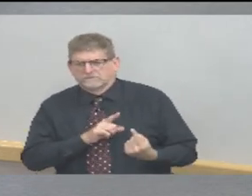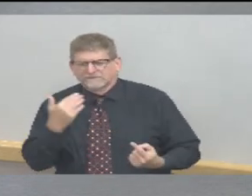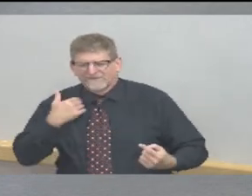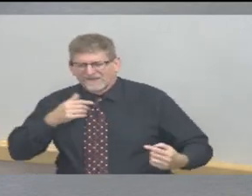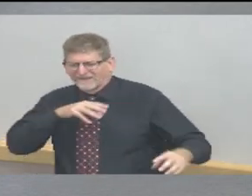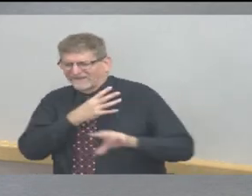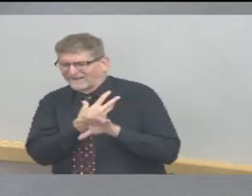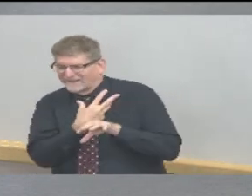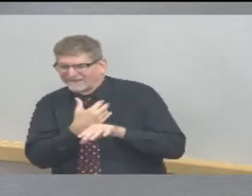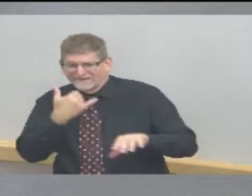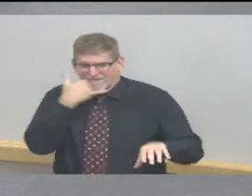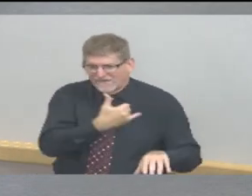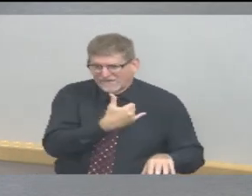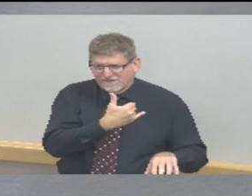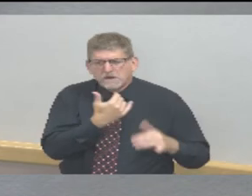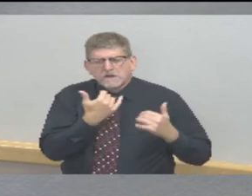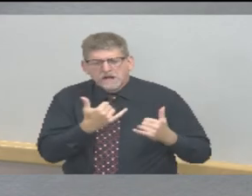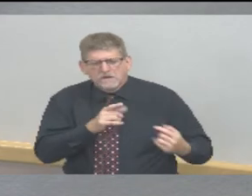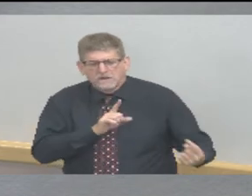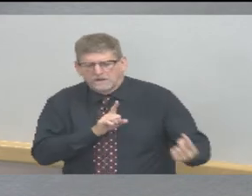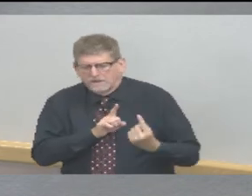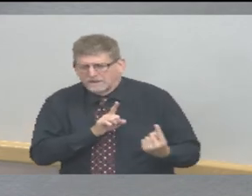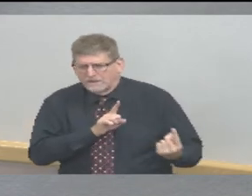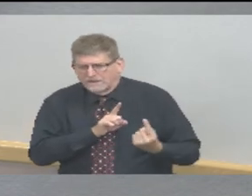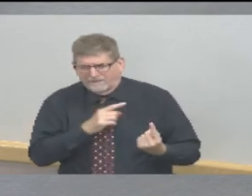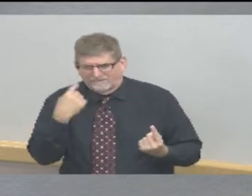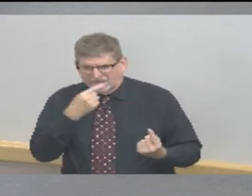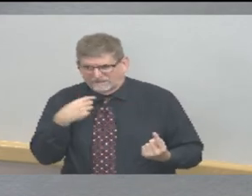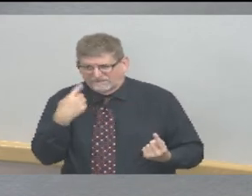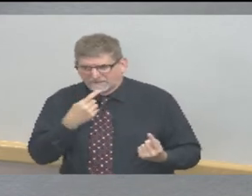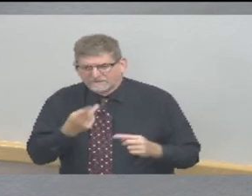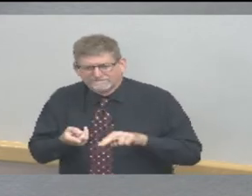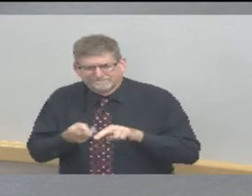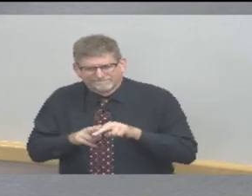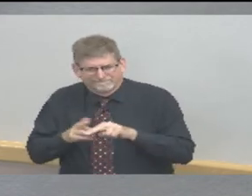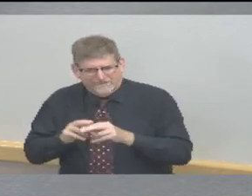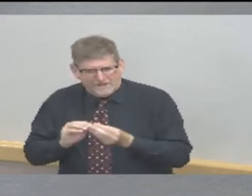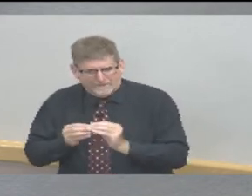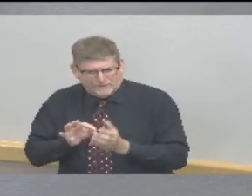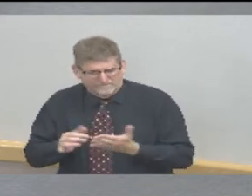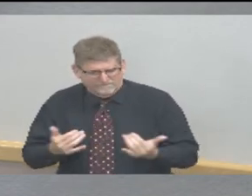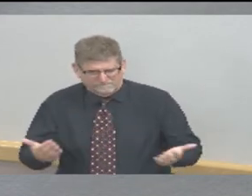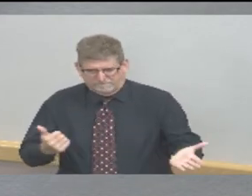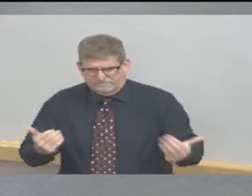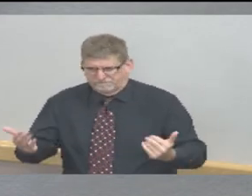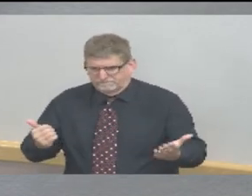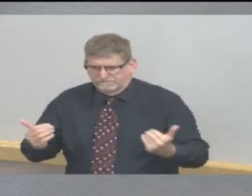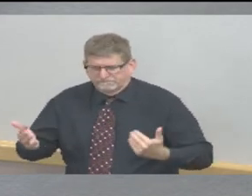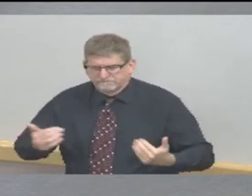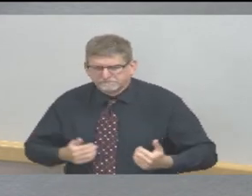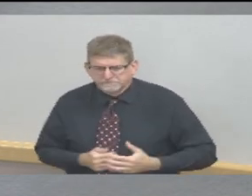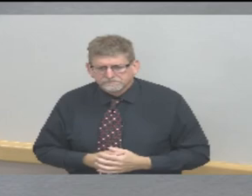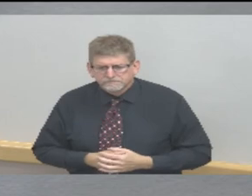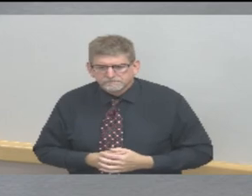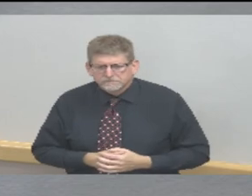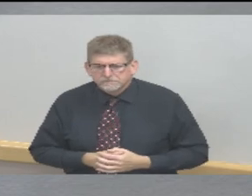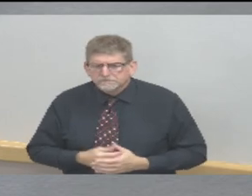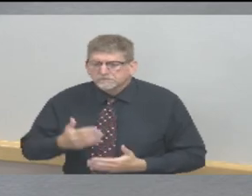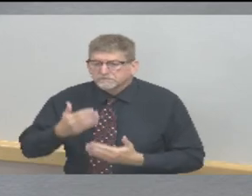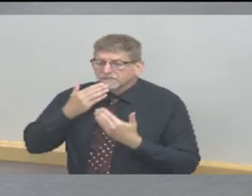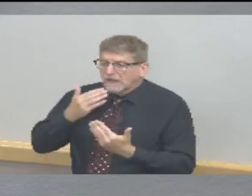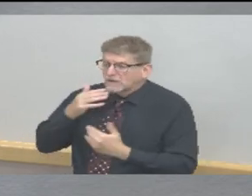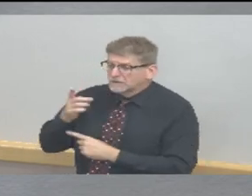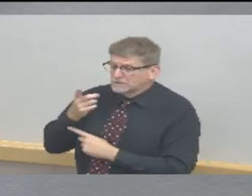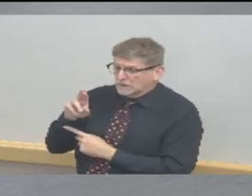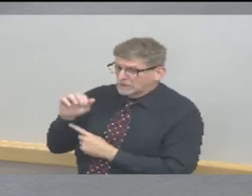I was really pleased to hear your strong admonition for masks and you know what concerns